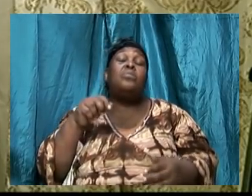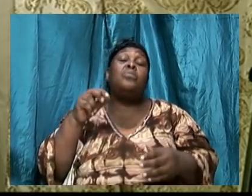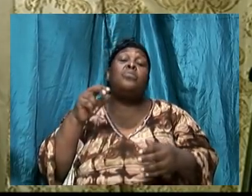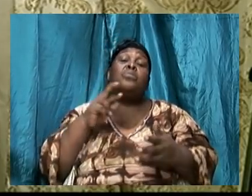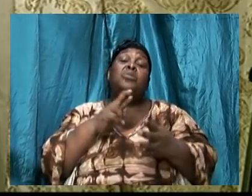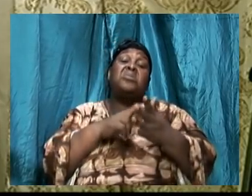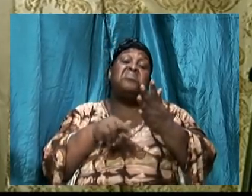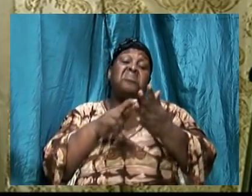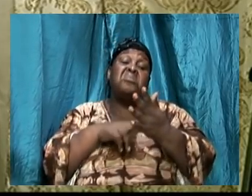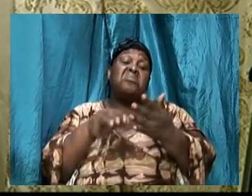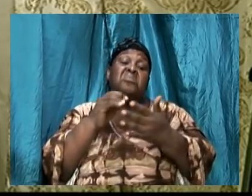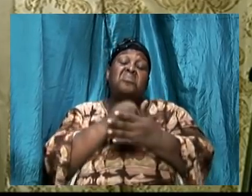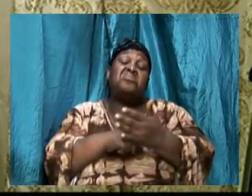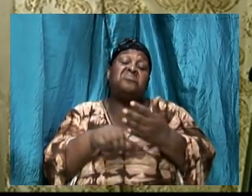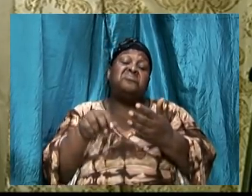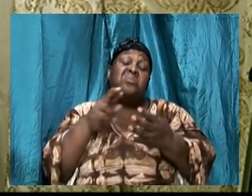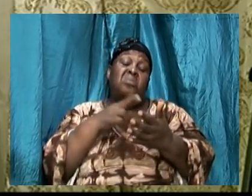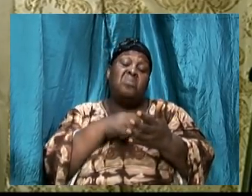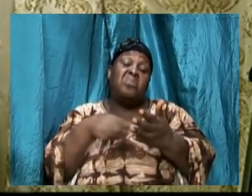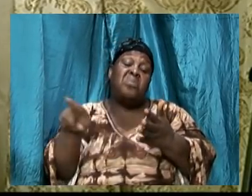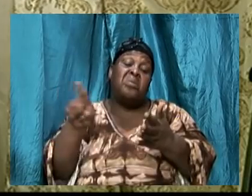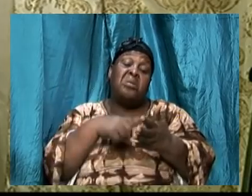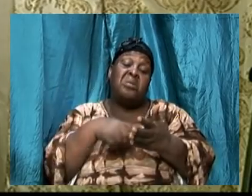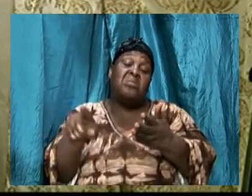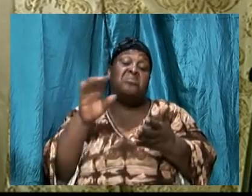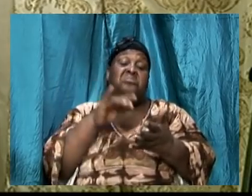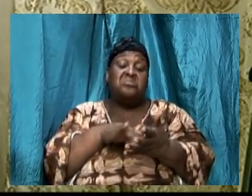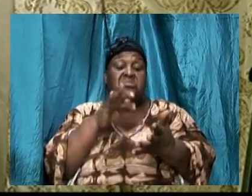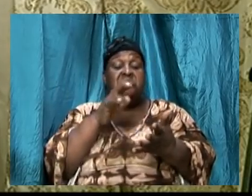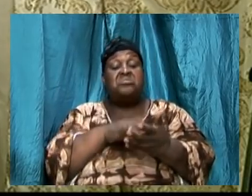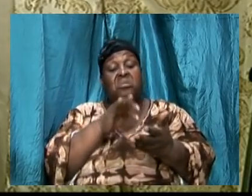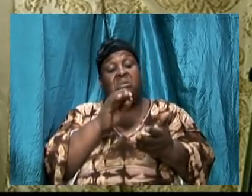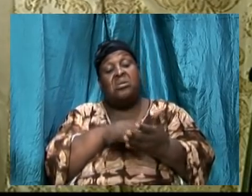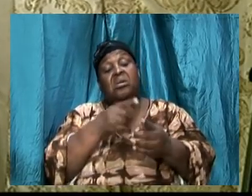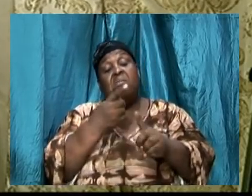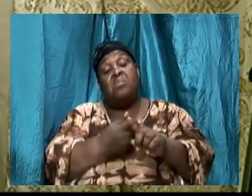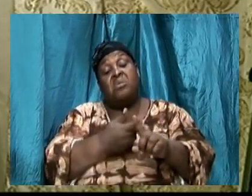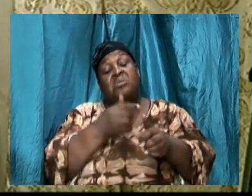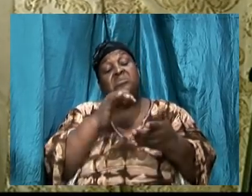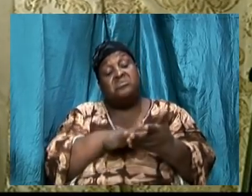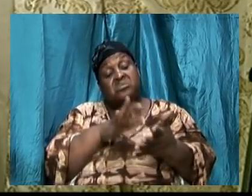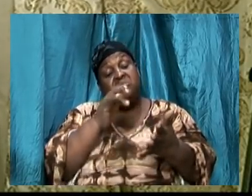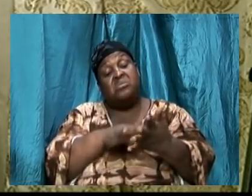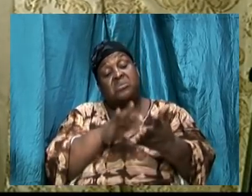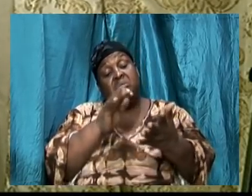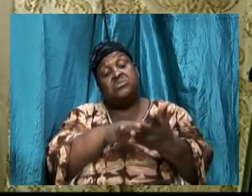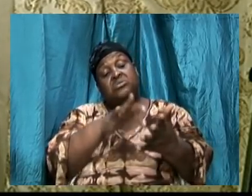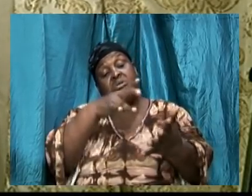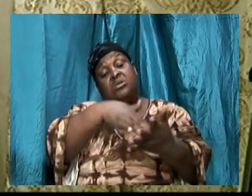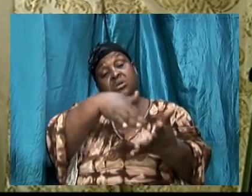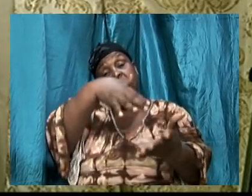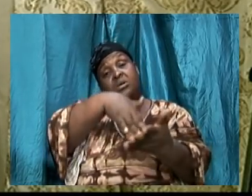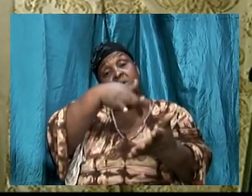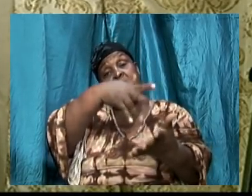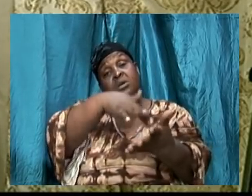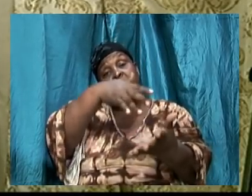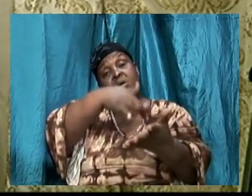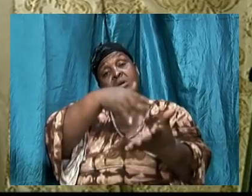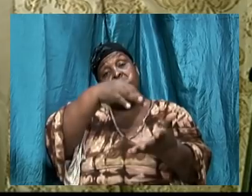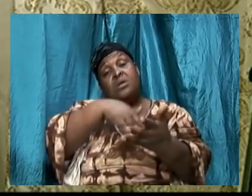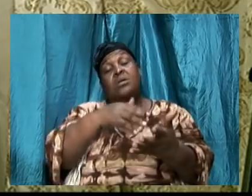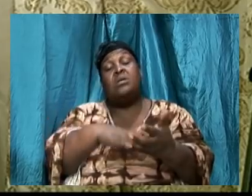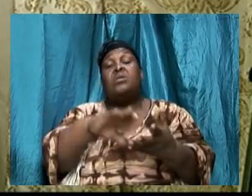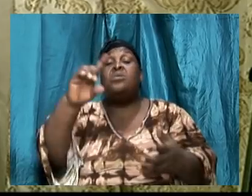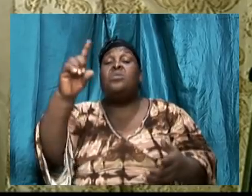for some weekly or bi-weekly or monthly, we study and whatever it is we do, we do it on a consistent basis. And once we